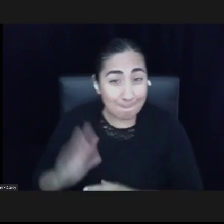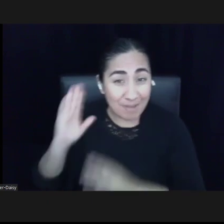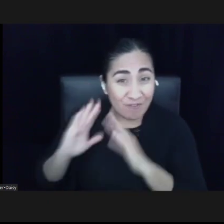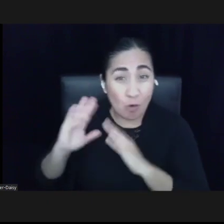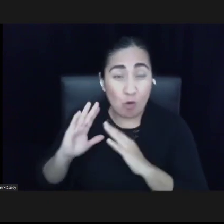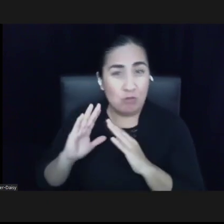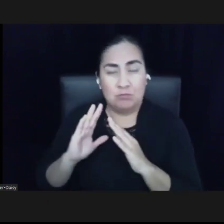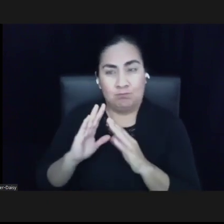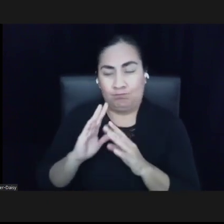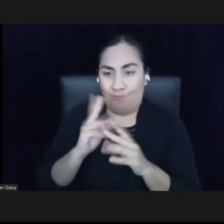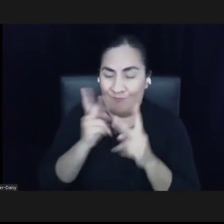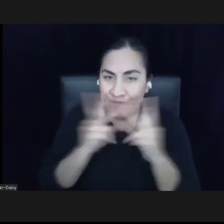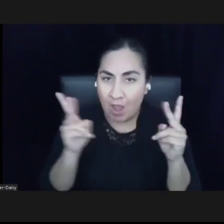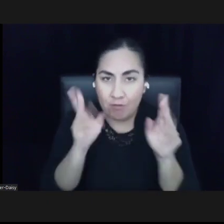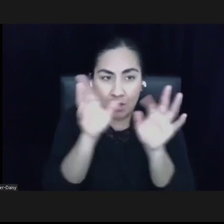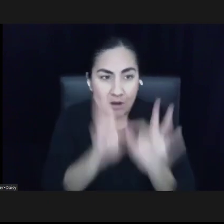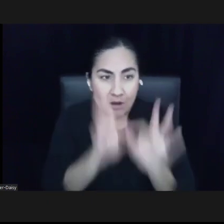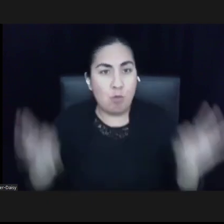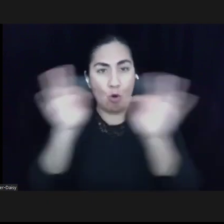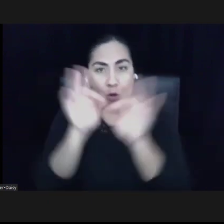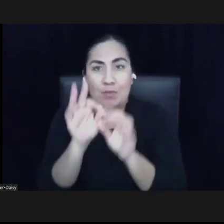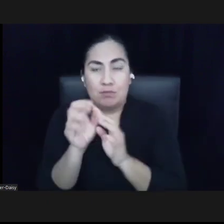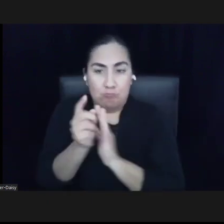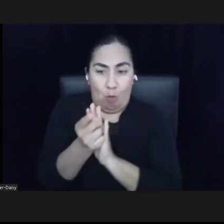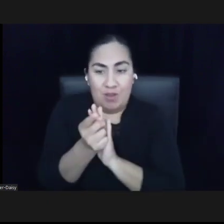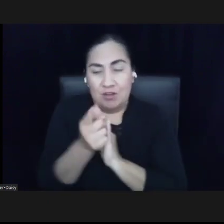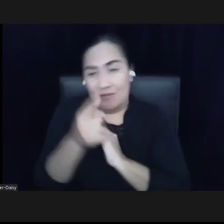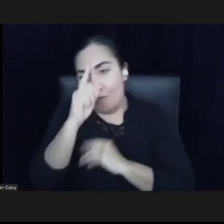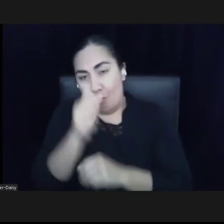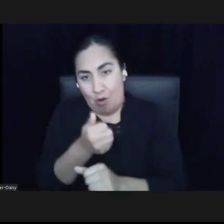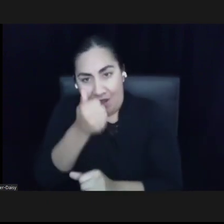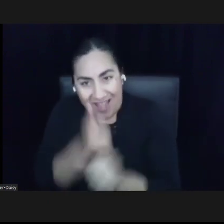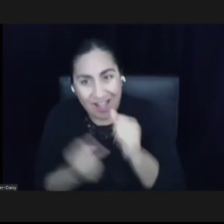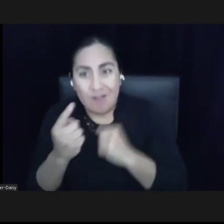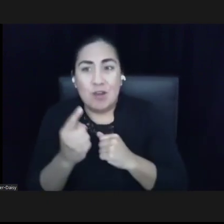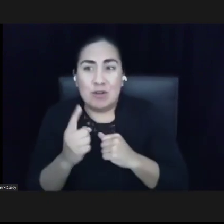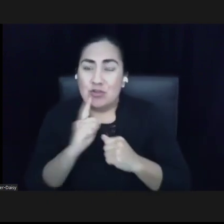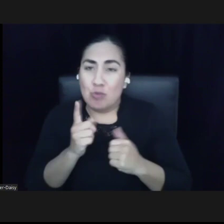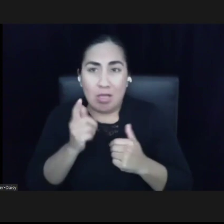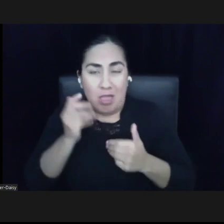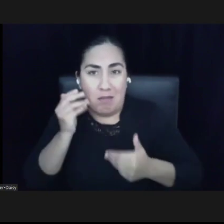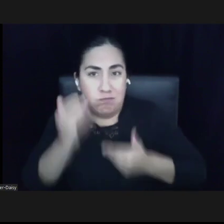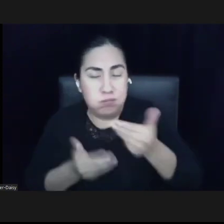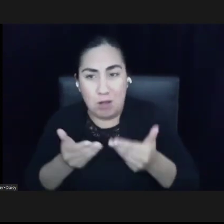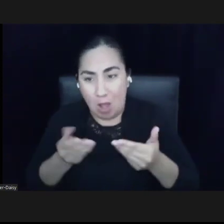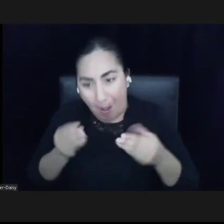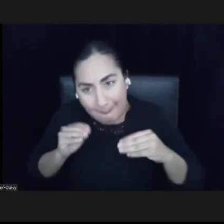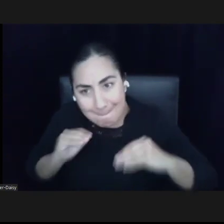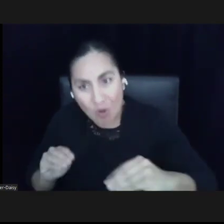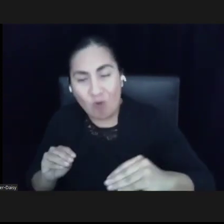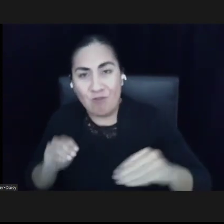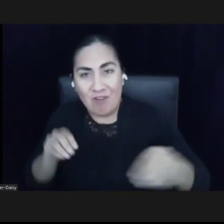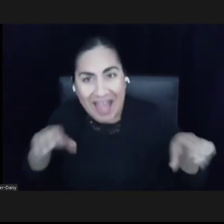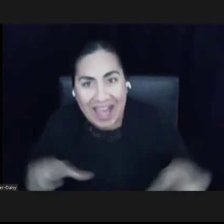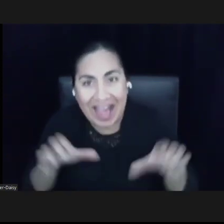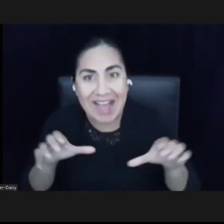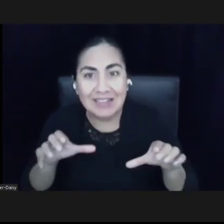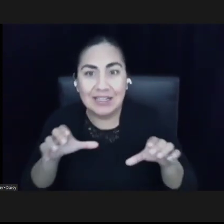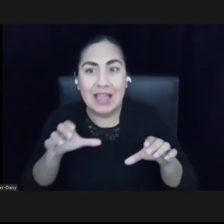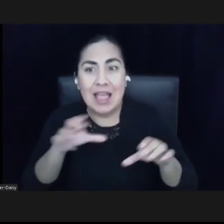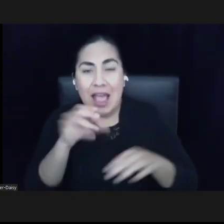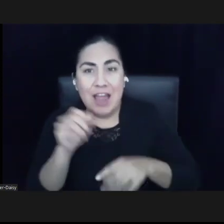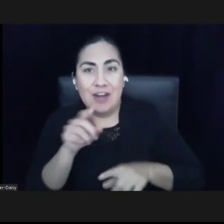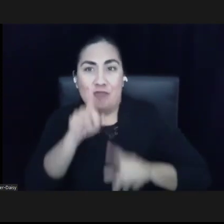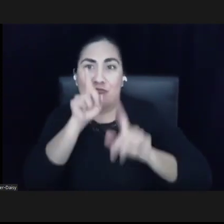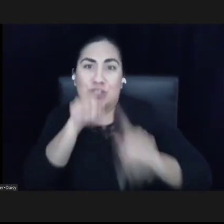time for everyone to, to move and to act and to respond, um, so that we can